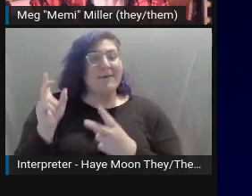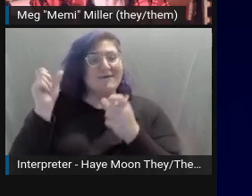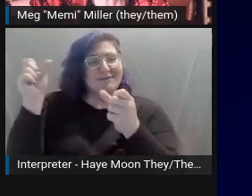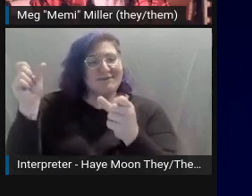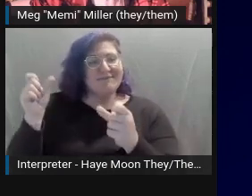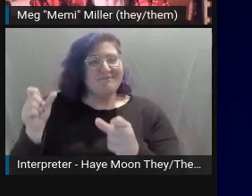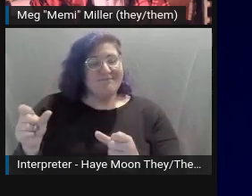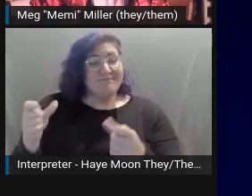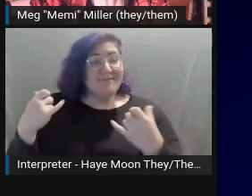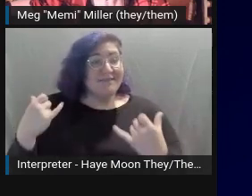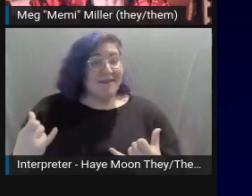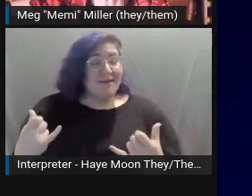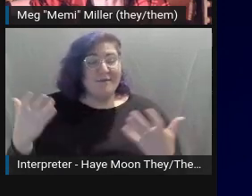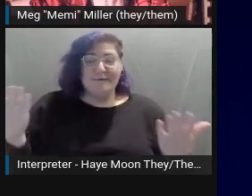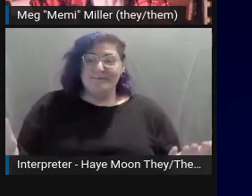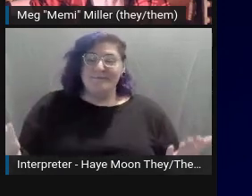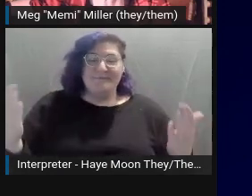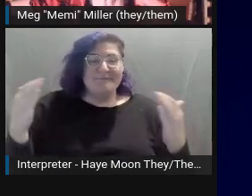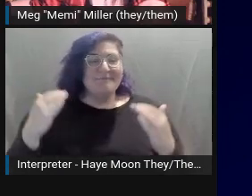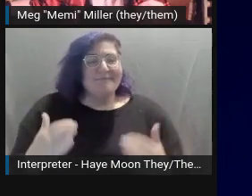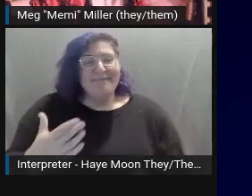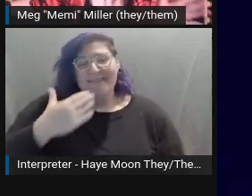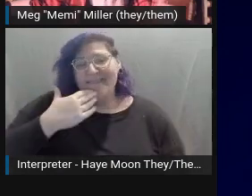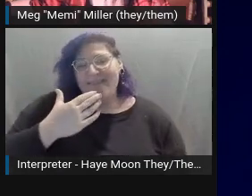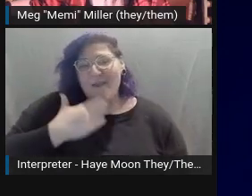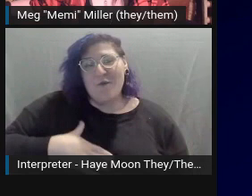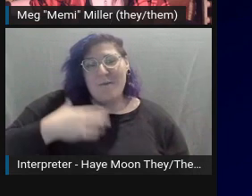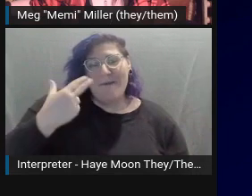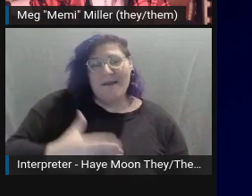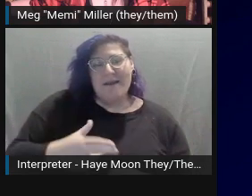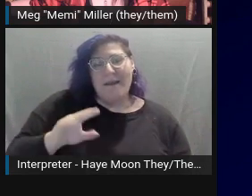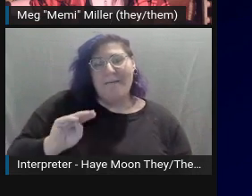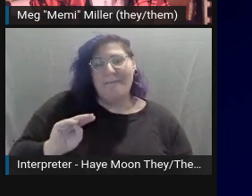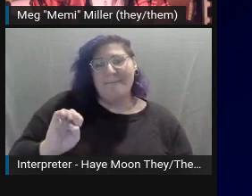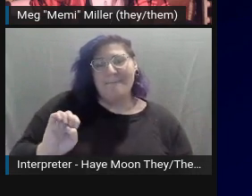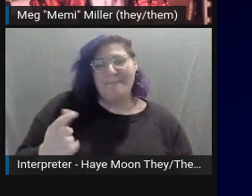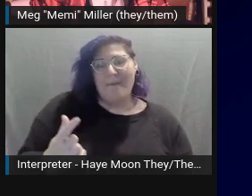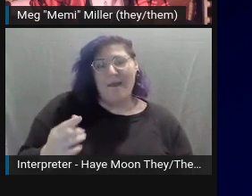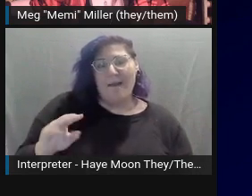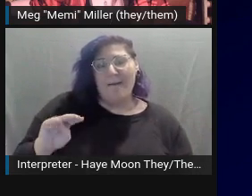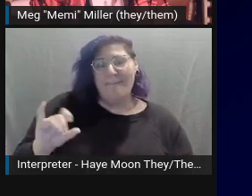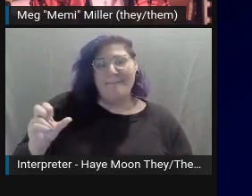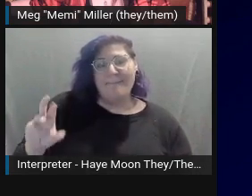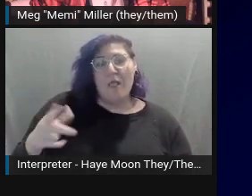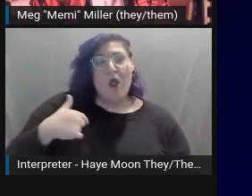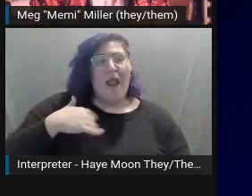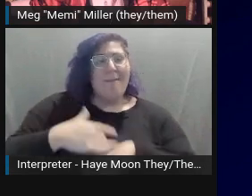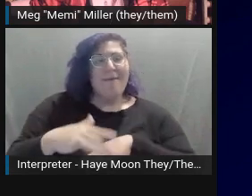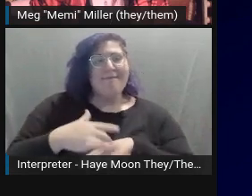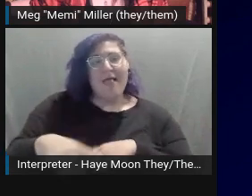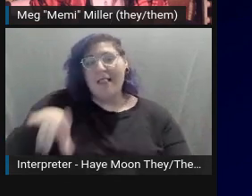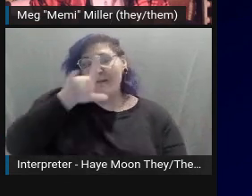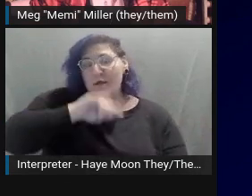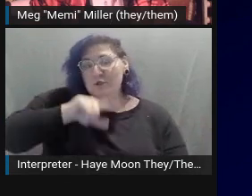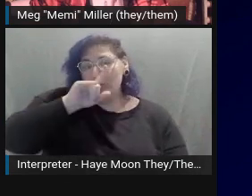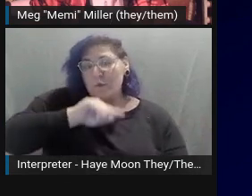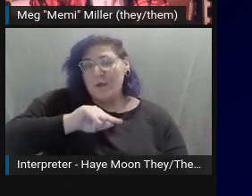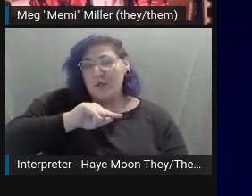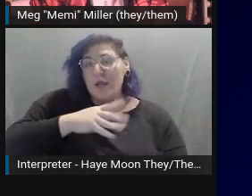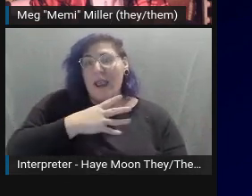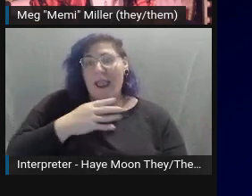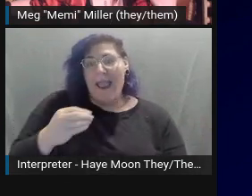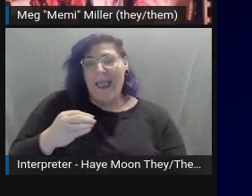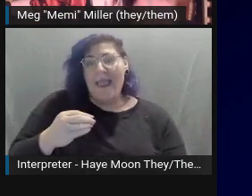And with that, I have been Meg Miller. I'm available on Twitter. And I'm the lead developer for